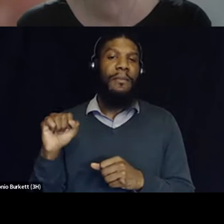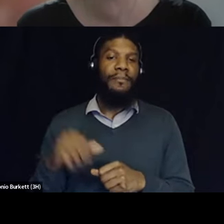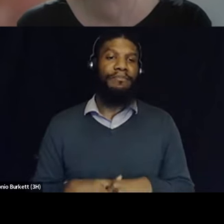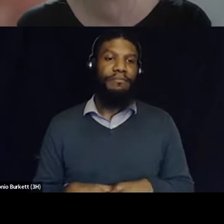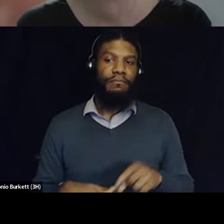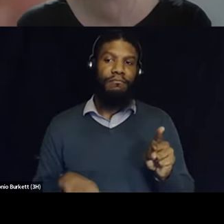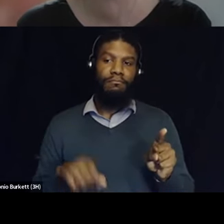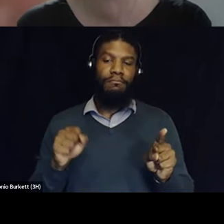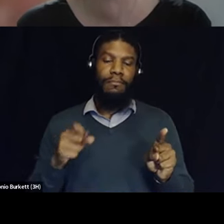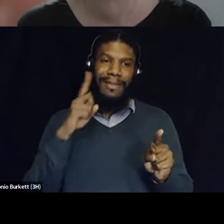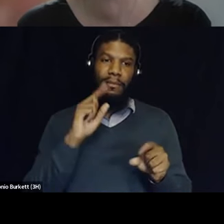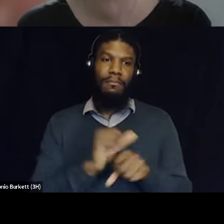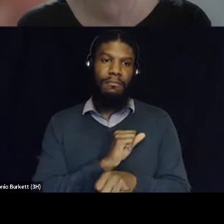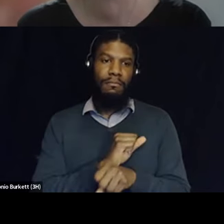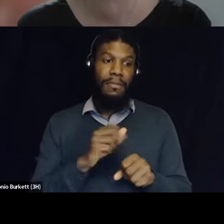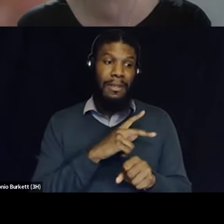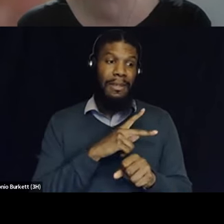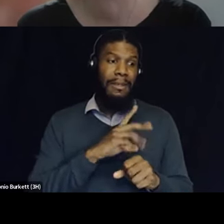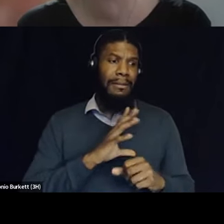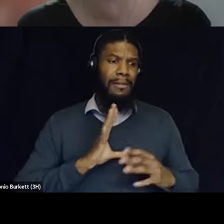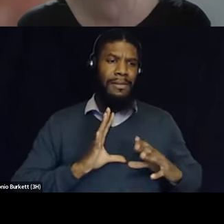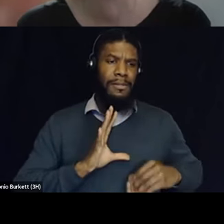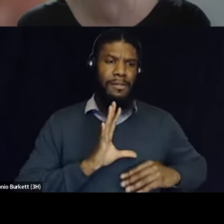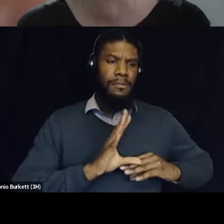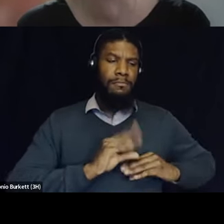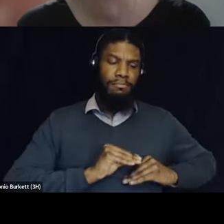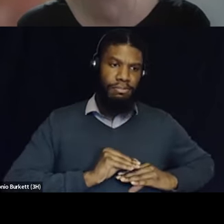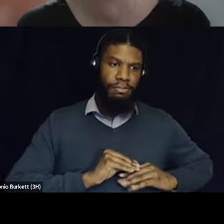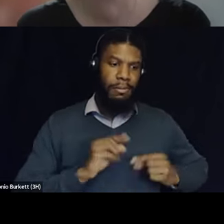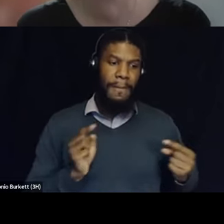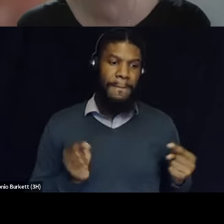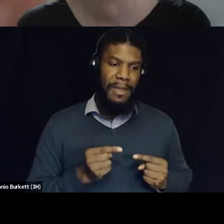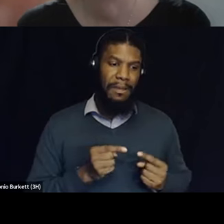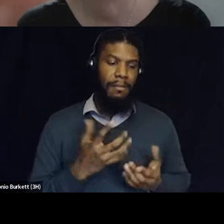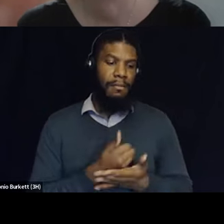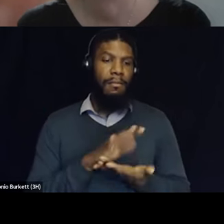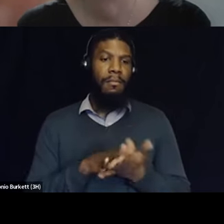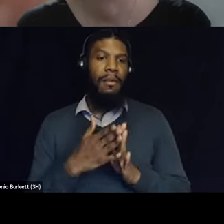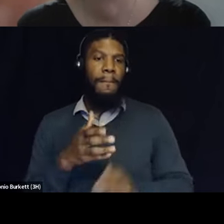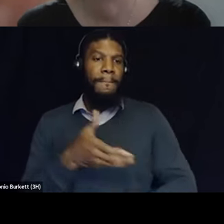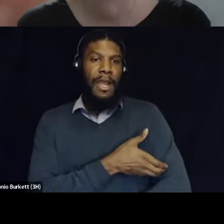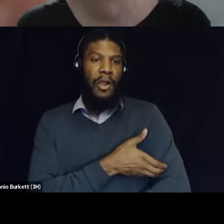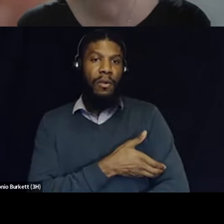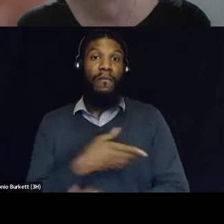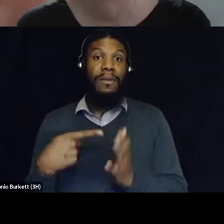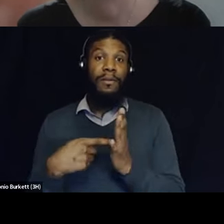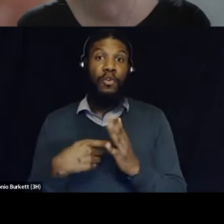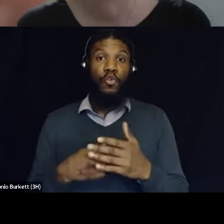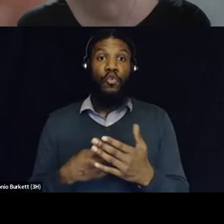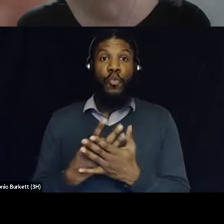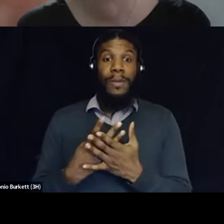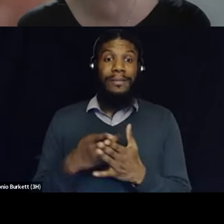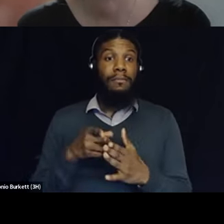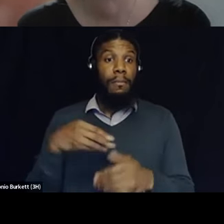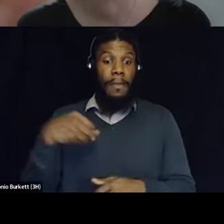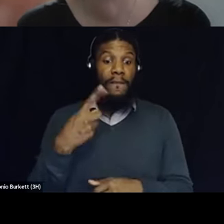think absolutely turning pain into power right um because the prison was pain for me but collectively with all of